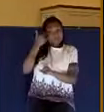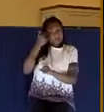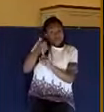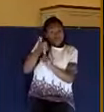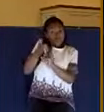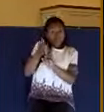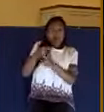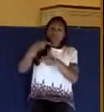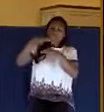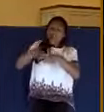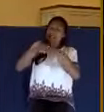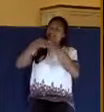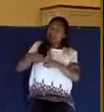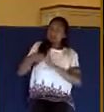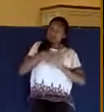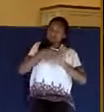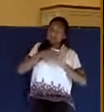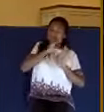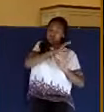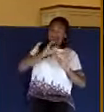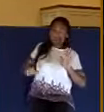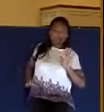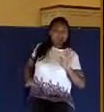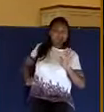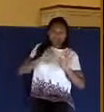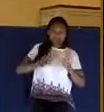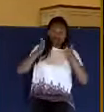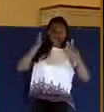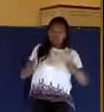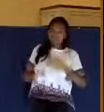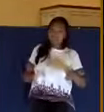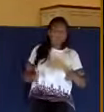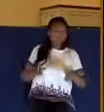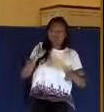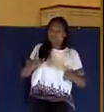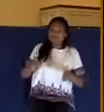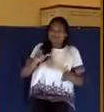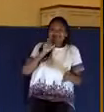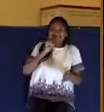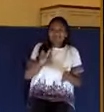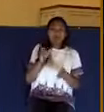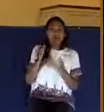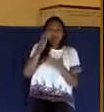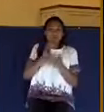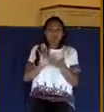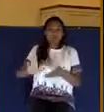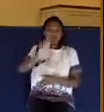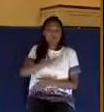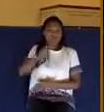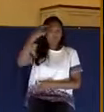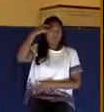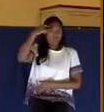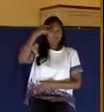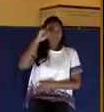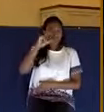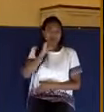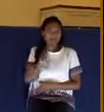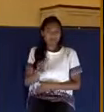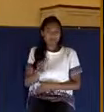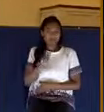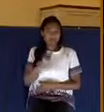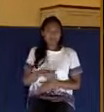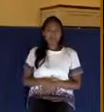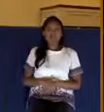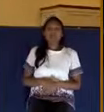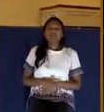of Christ, it has no place with you. Now, the reason, again, notice what he calls Jesus